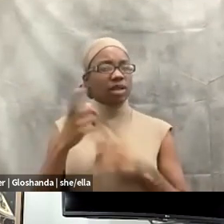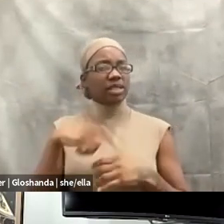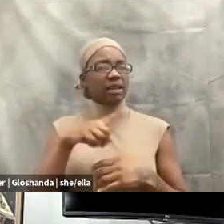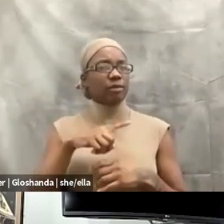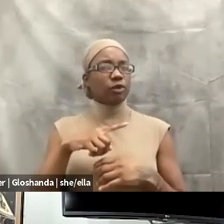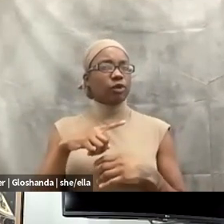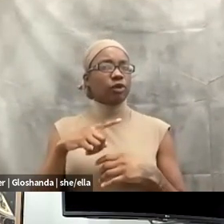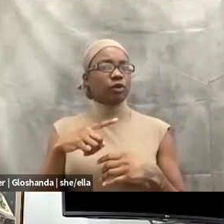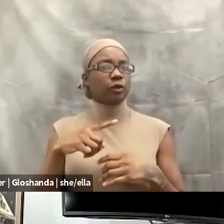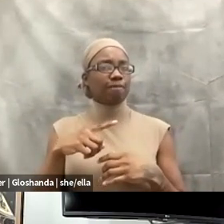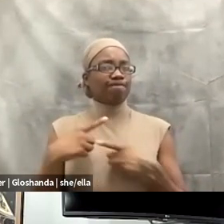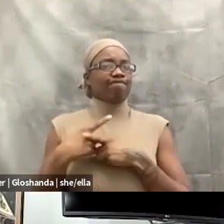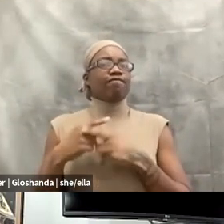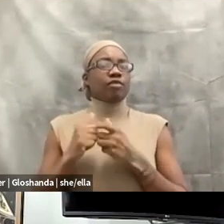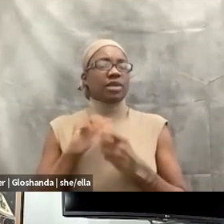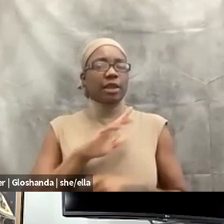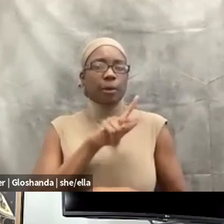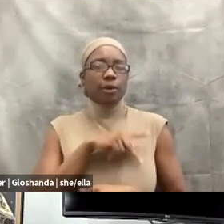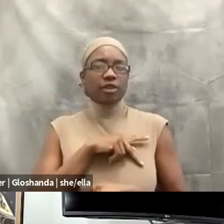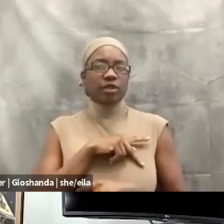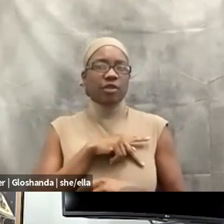Yeah. Seeing some heads nod.